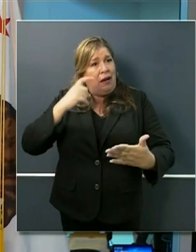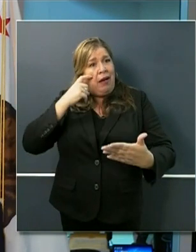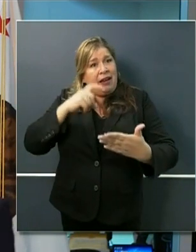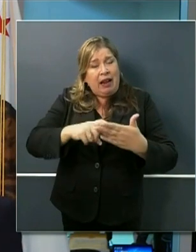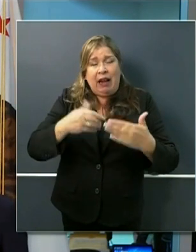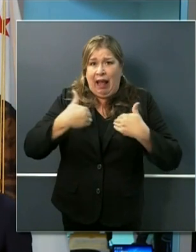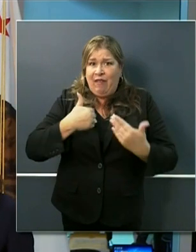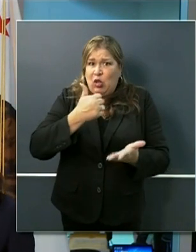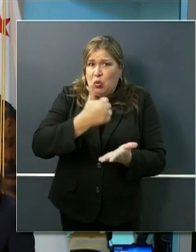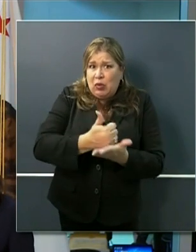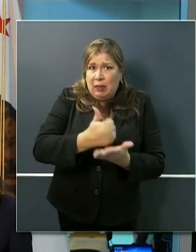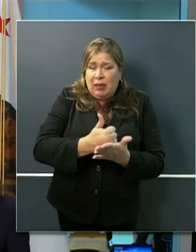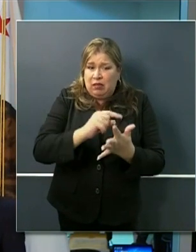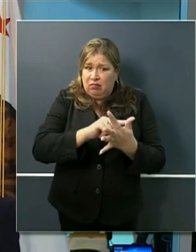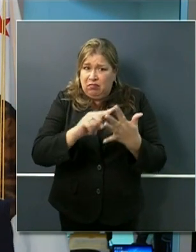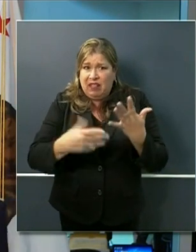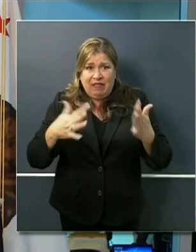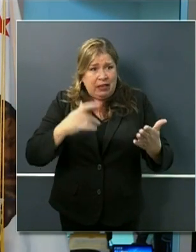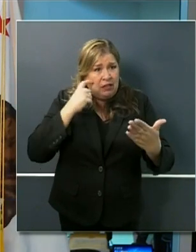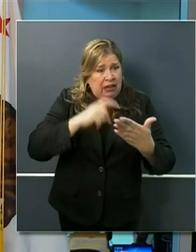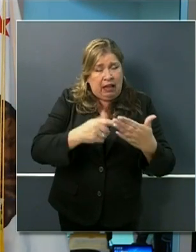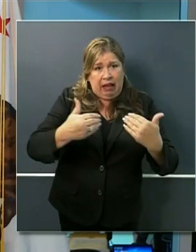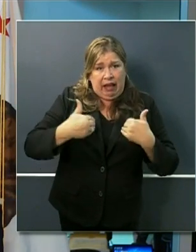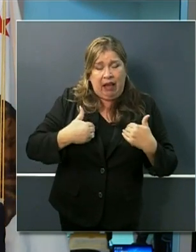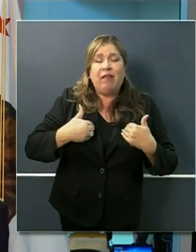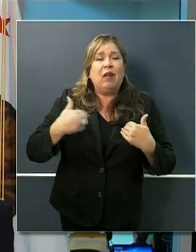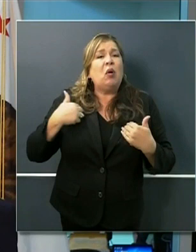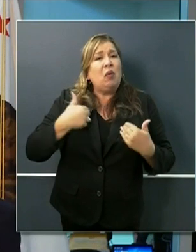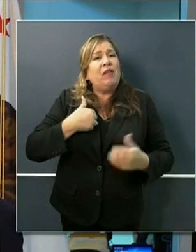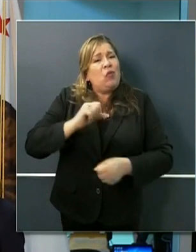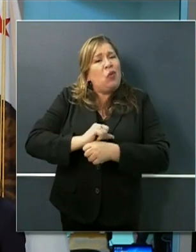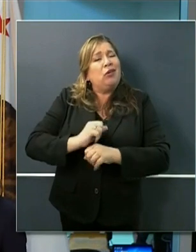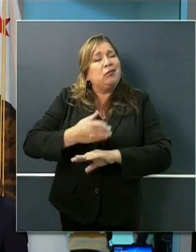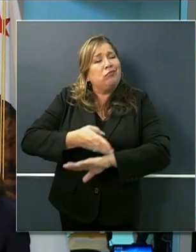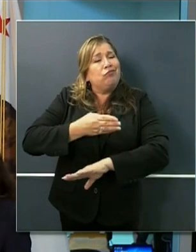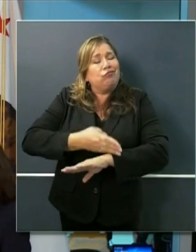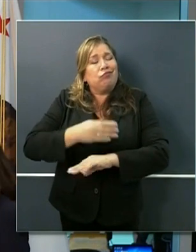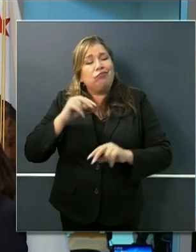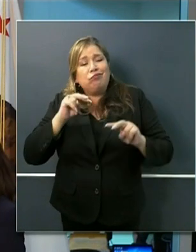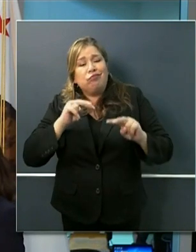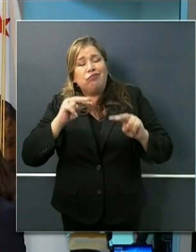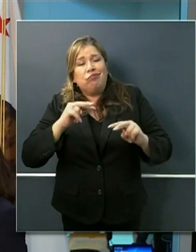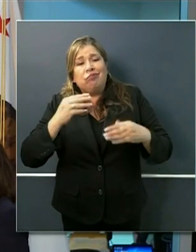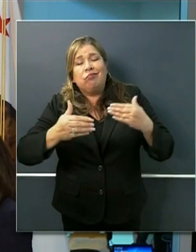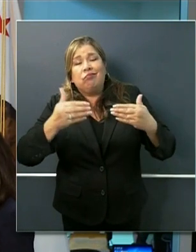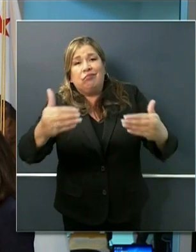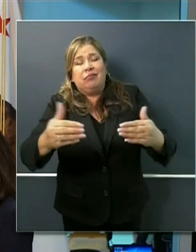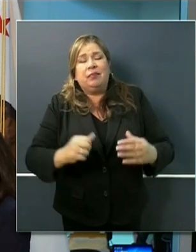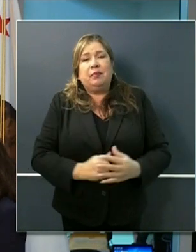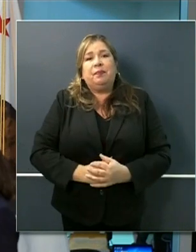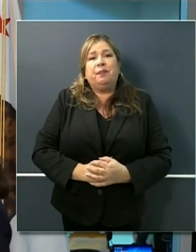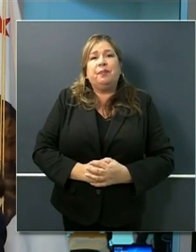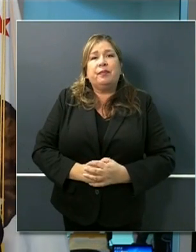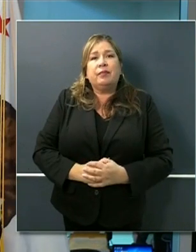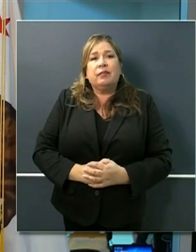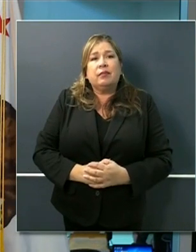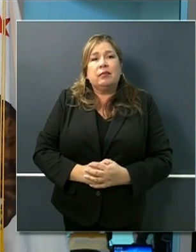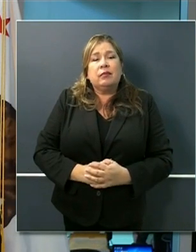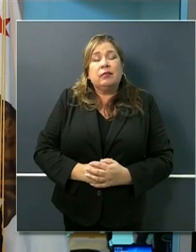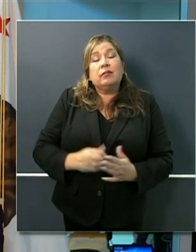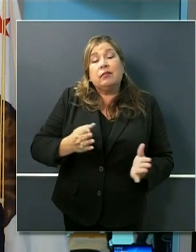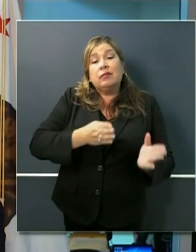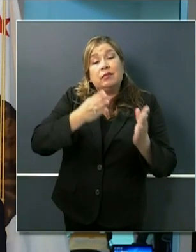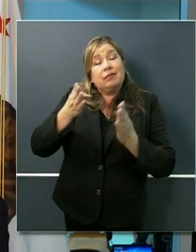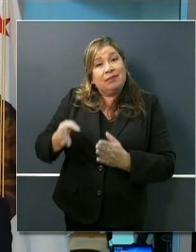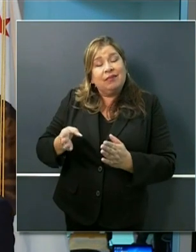on our path here we'll continue to do work here and we'll continue to watch it as we assess changes the ability for businesses schools